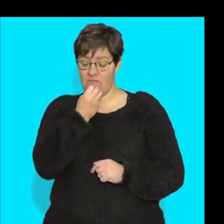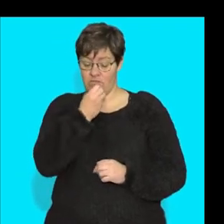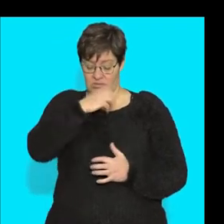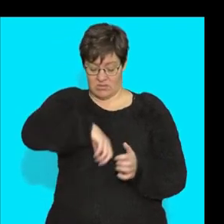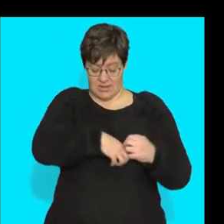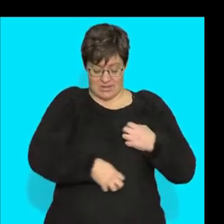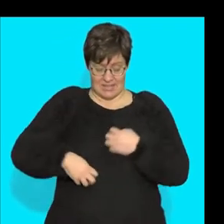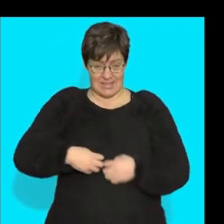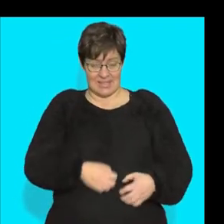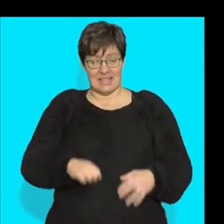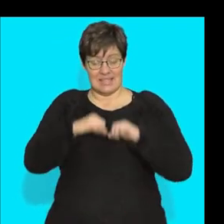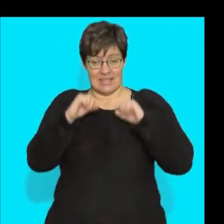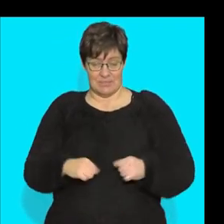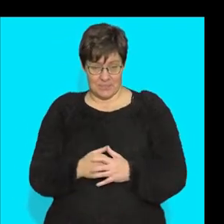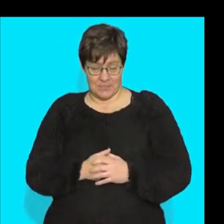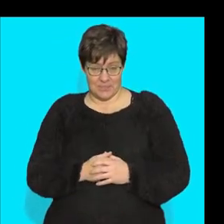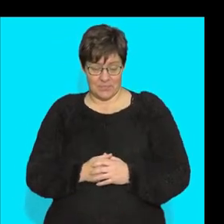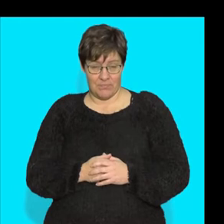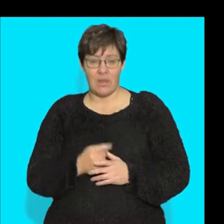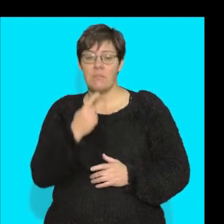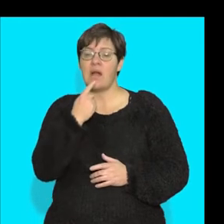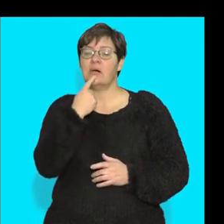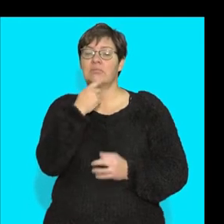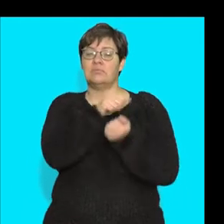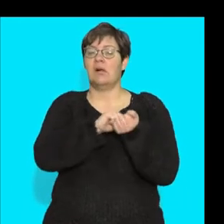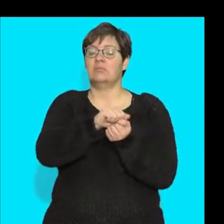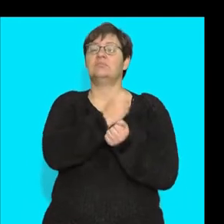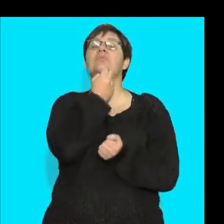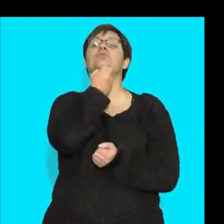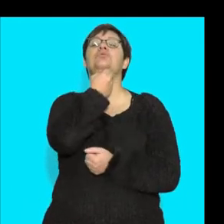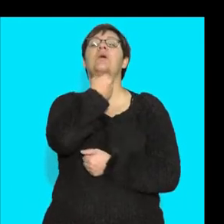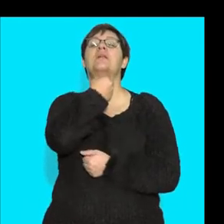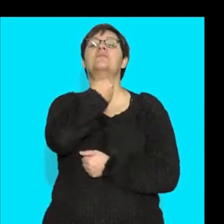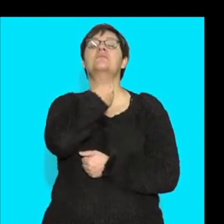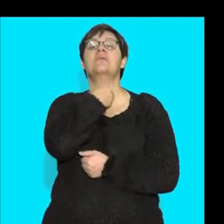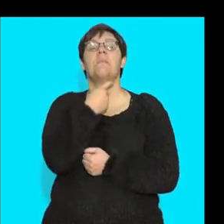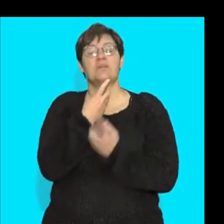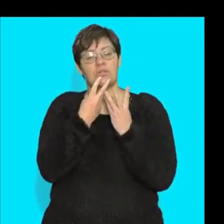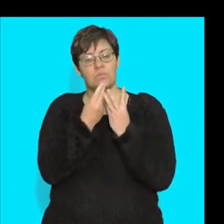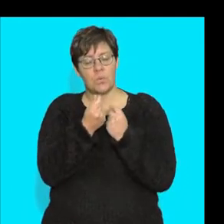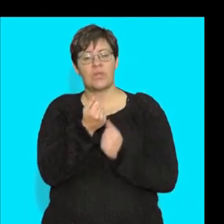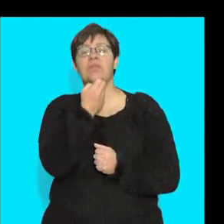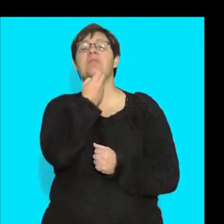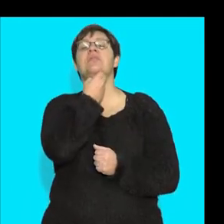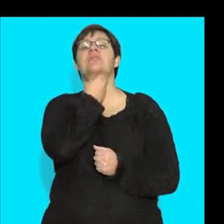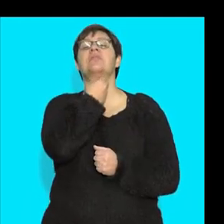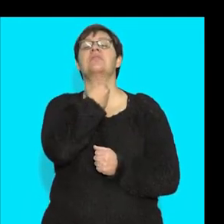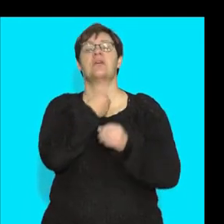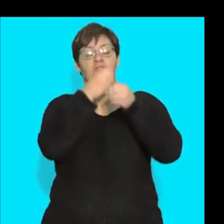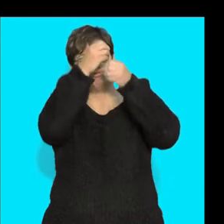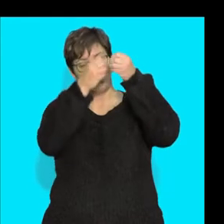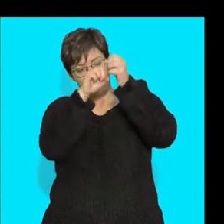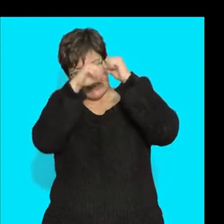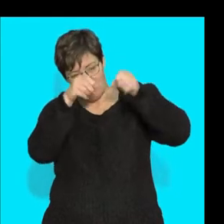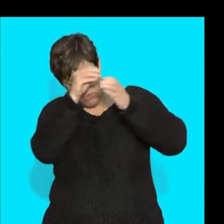system. And once I start swallowing food, the food needs to go throughout this